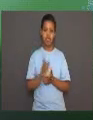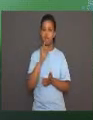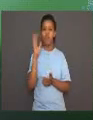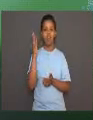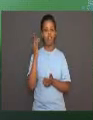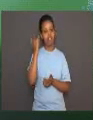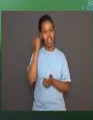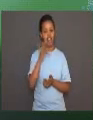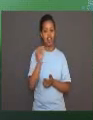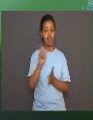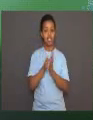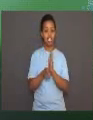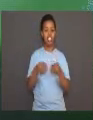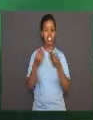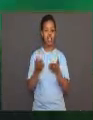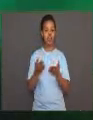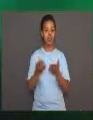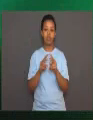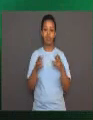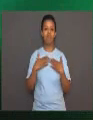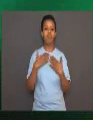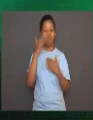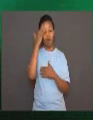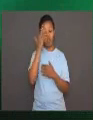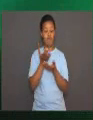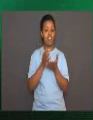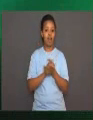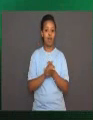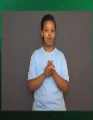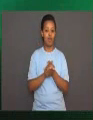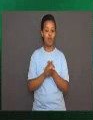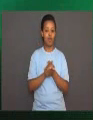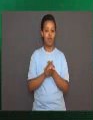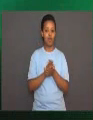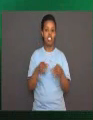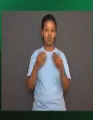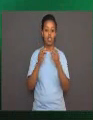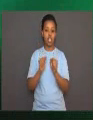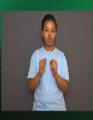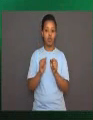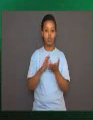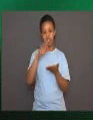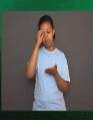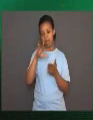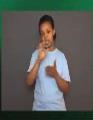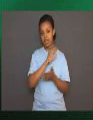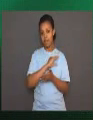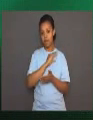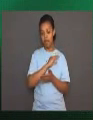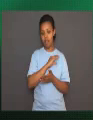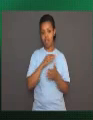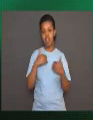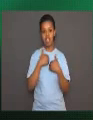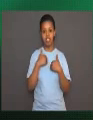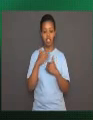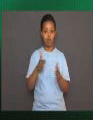and examples you thought of. You may have said that learned behavior is an animal's way